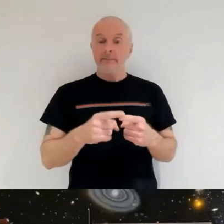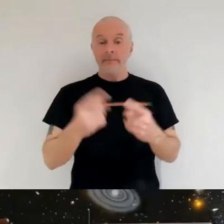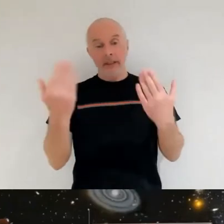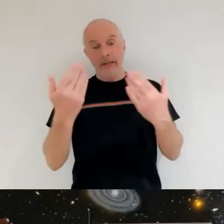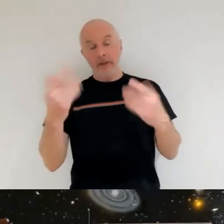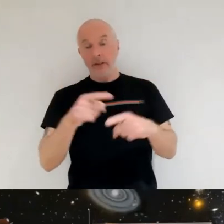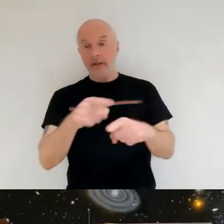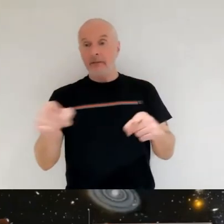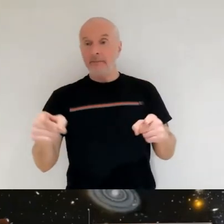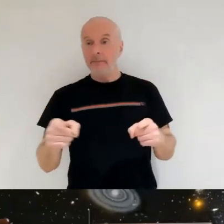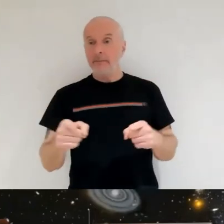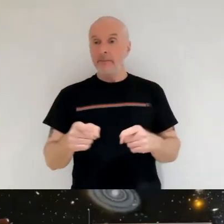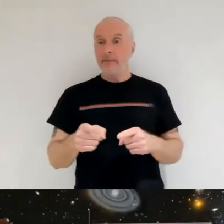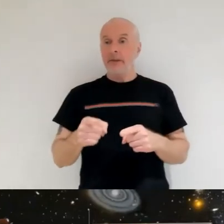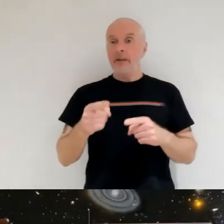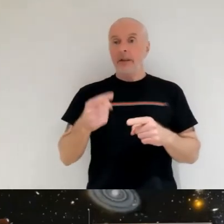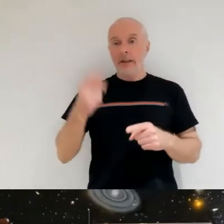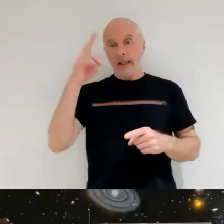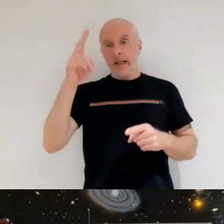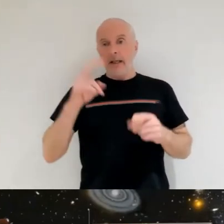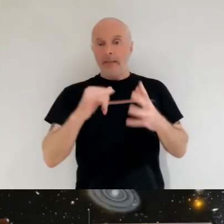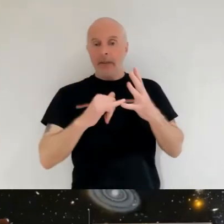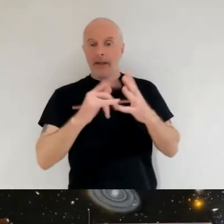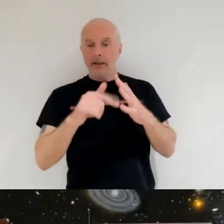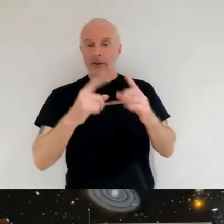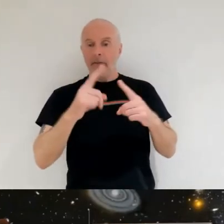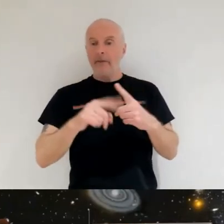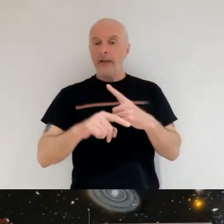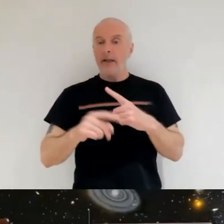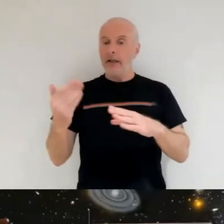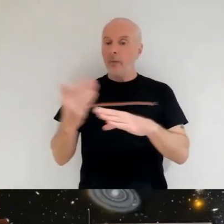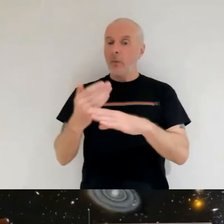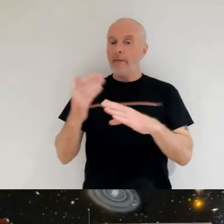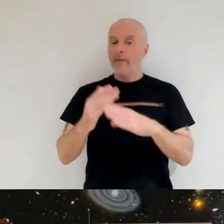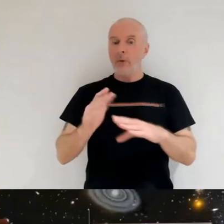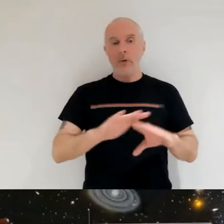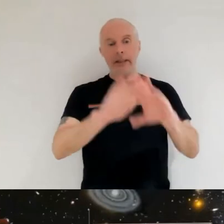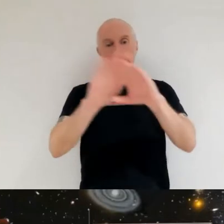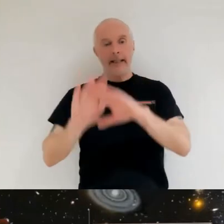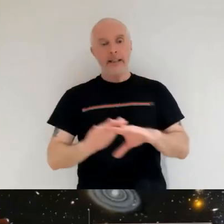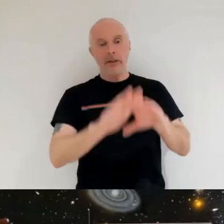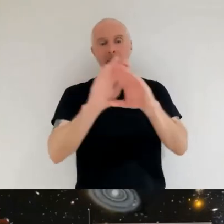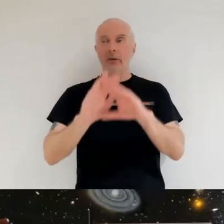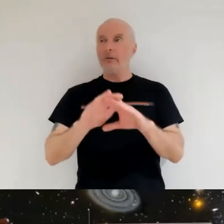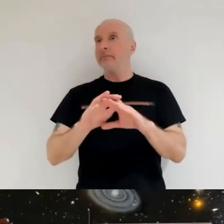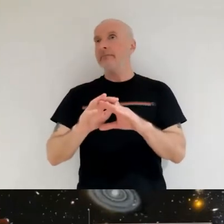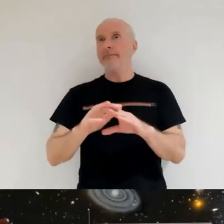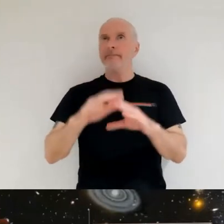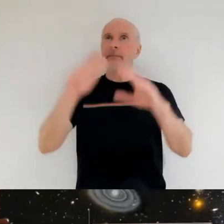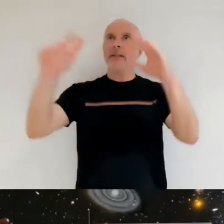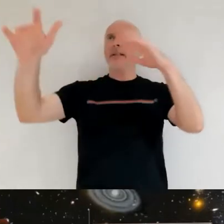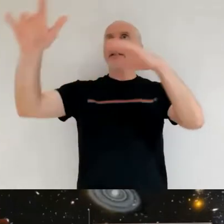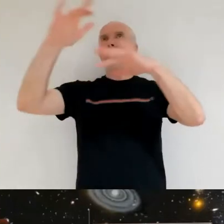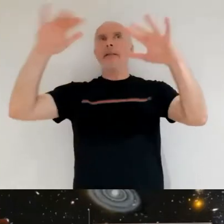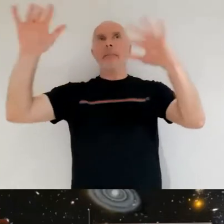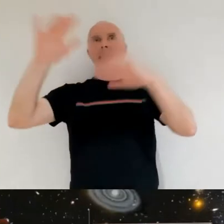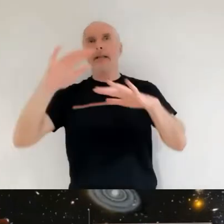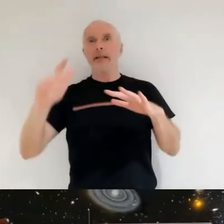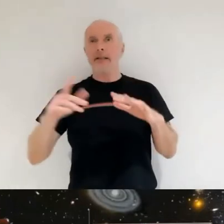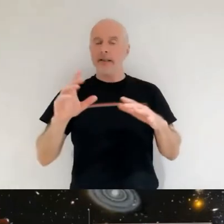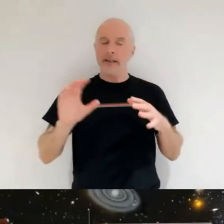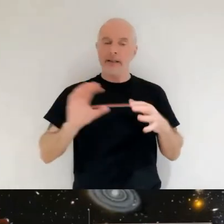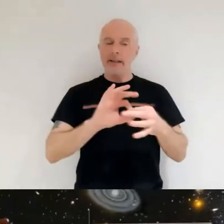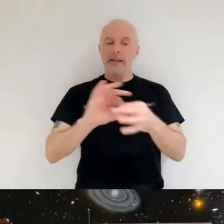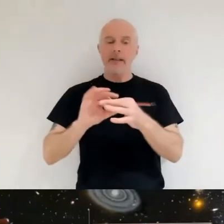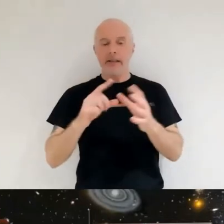said in his introduction my name is sophie and i work for an organization called the national space academy and i'm just going to share my slide now and